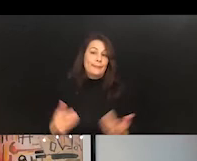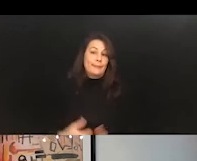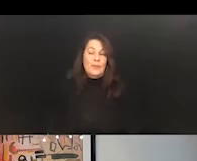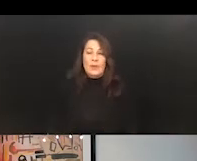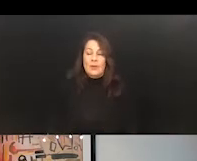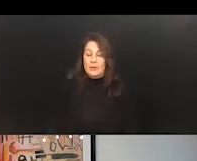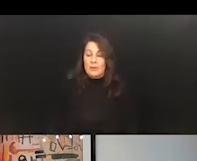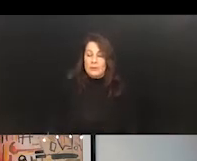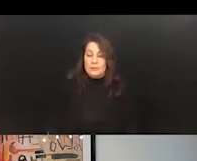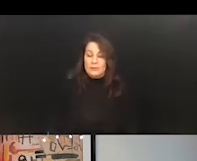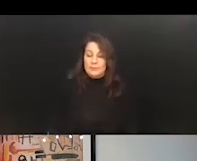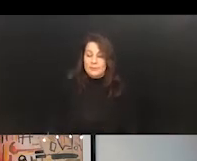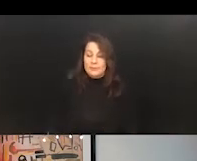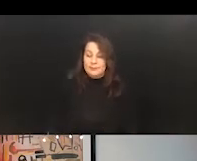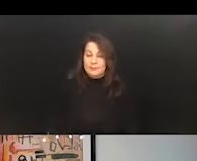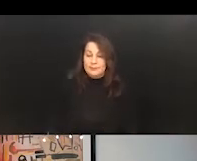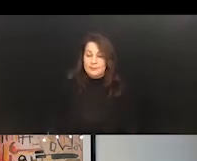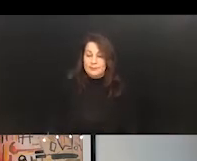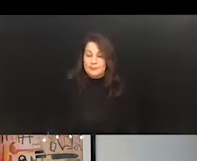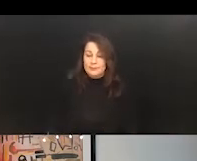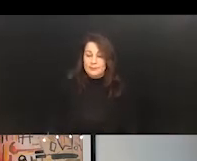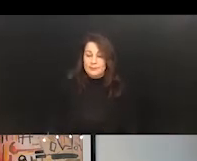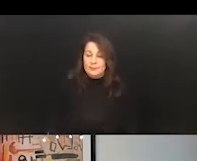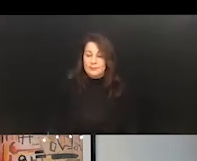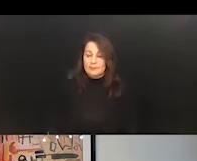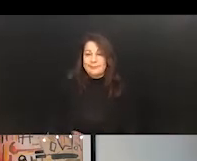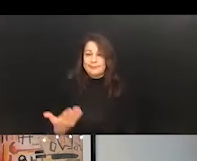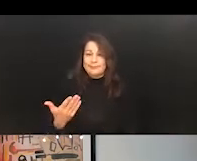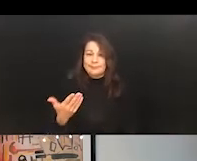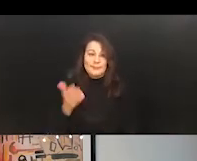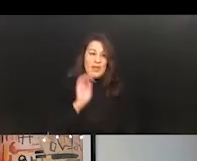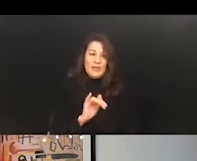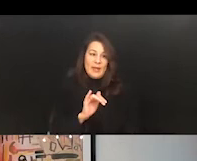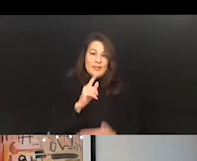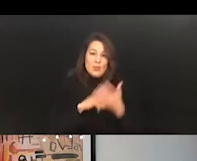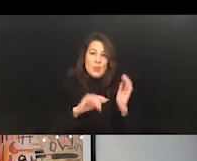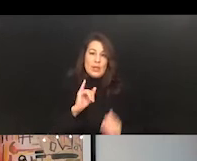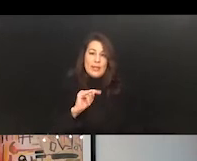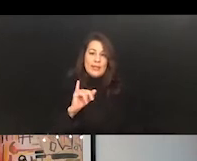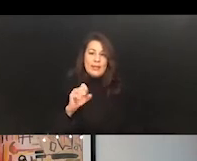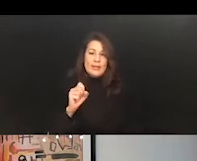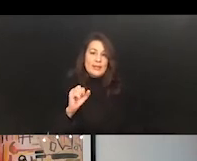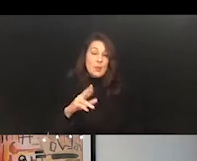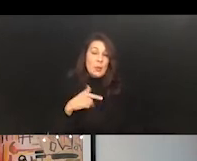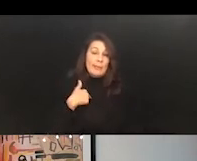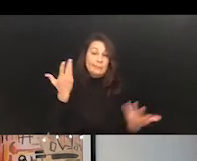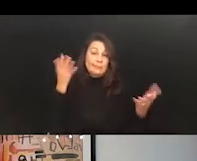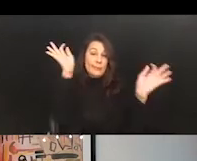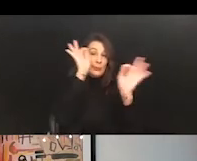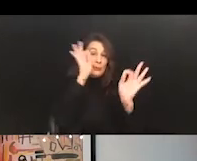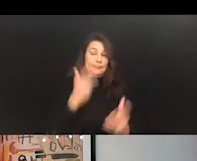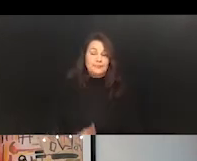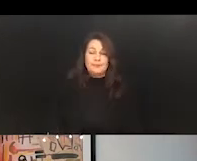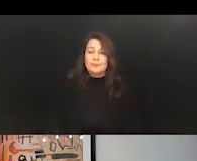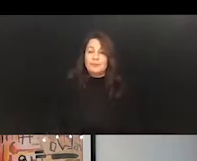you know, that's, it is what it is, or I don't, you know, I don't really know. So next